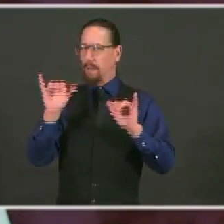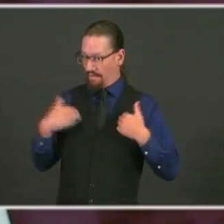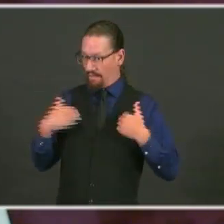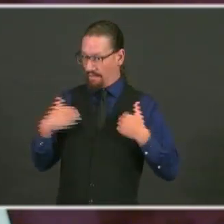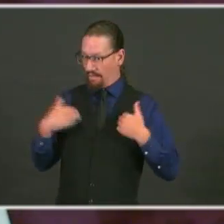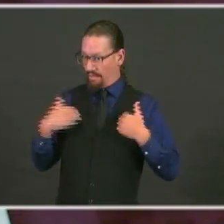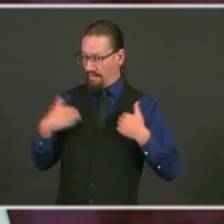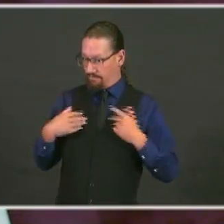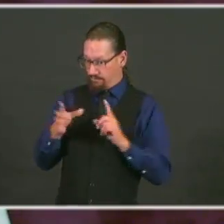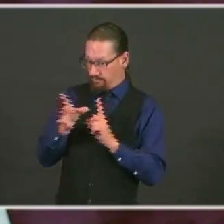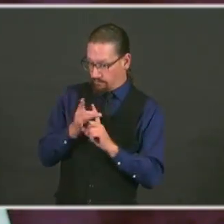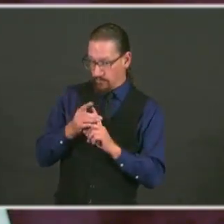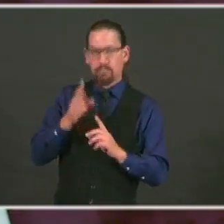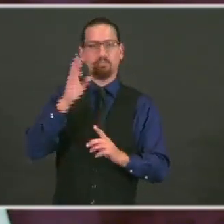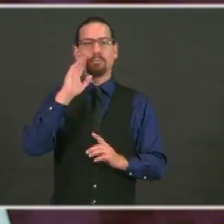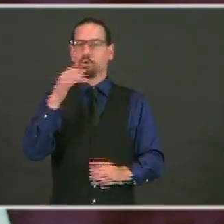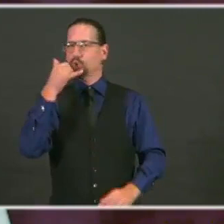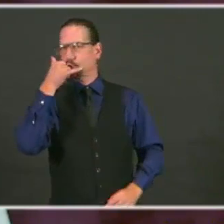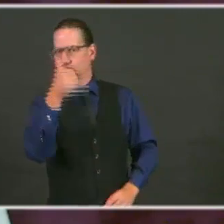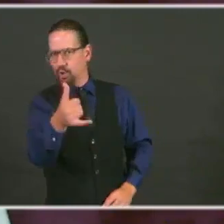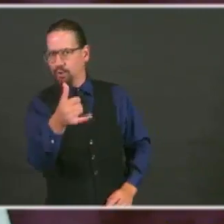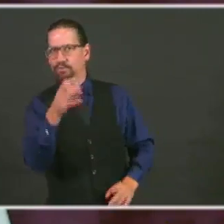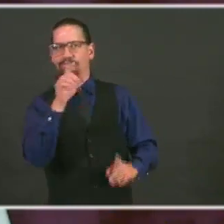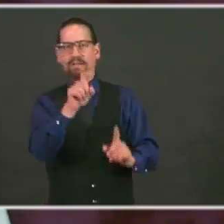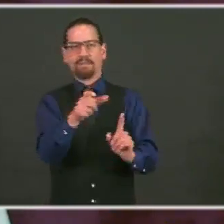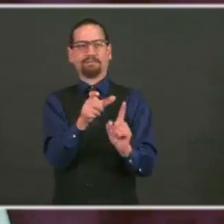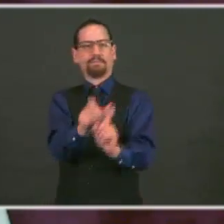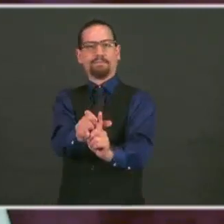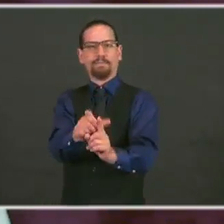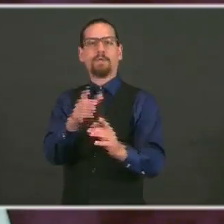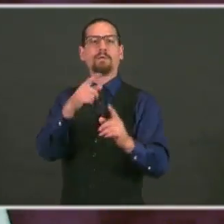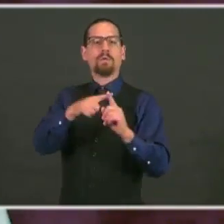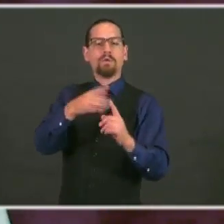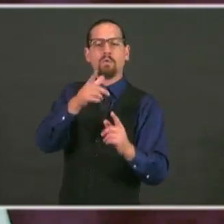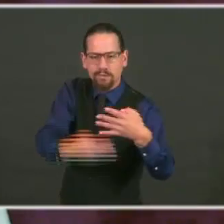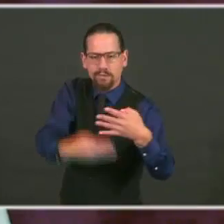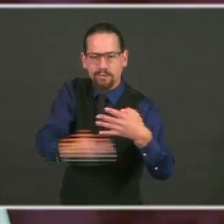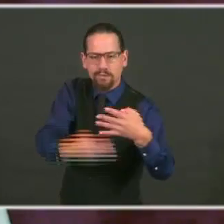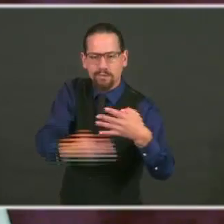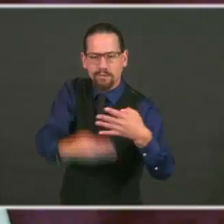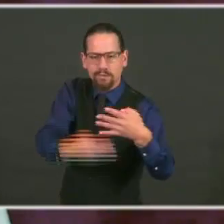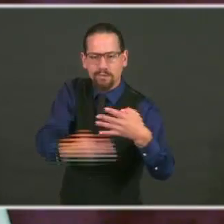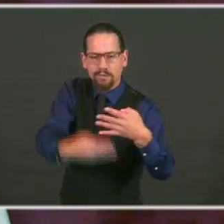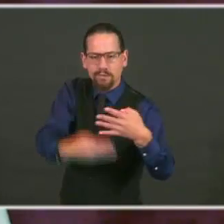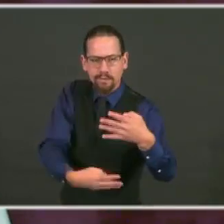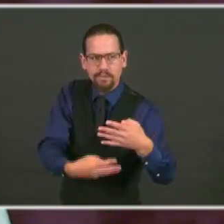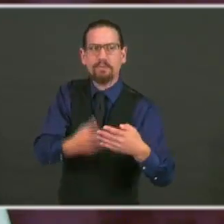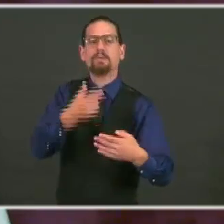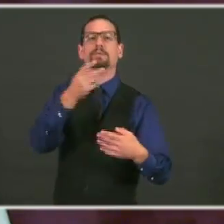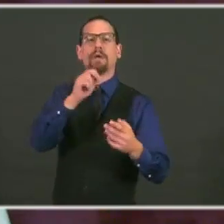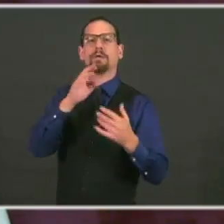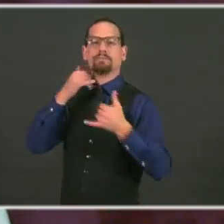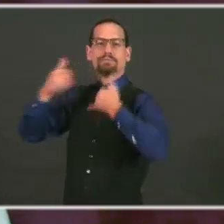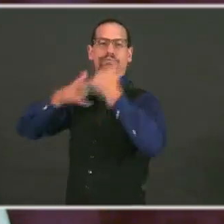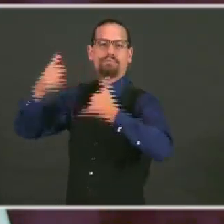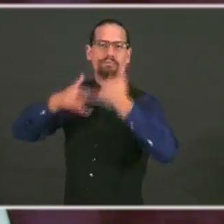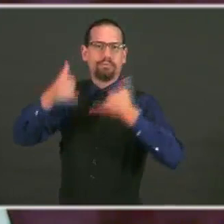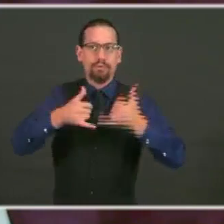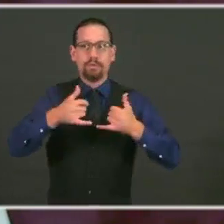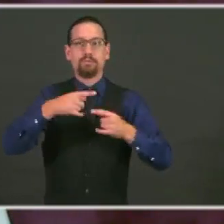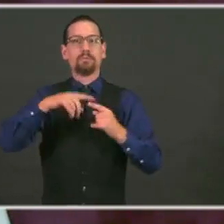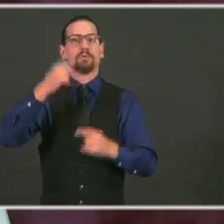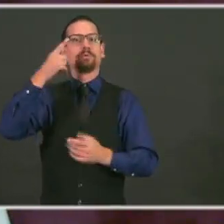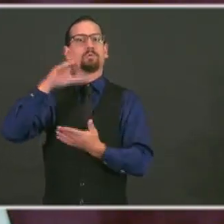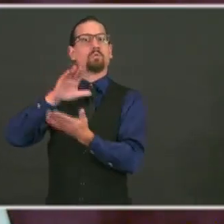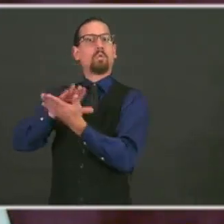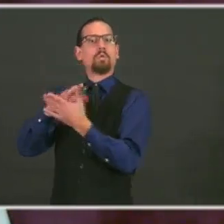and the contacts of those people were quarantined and continued. That's